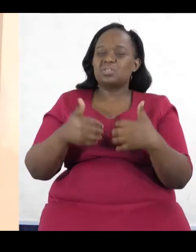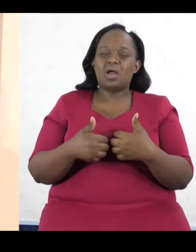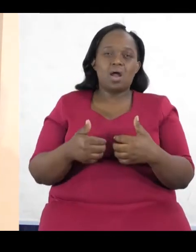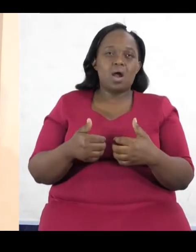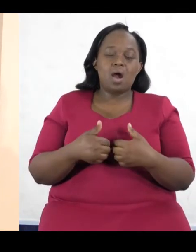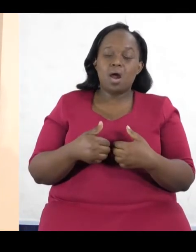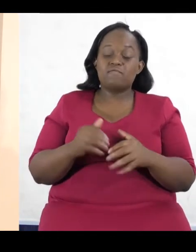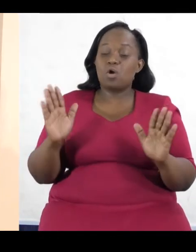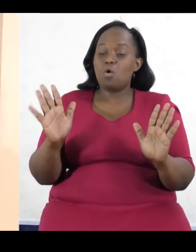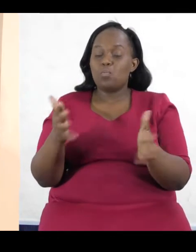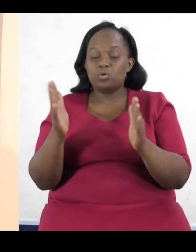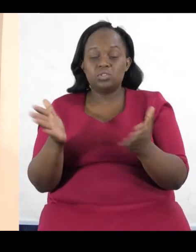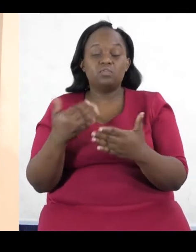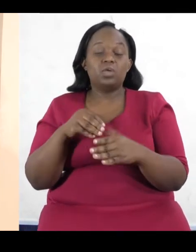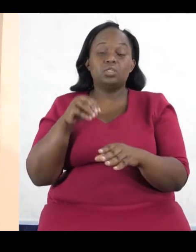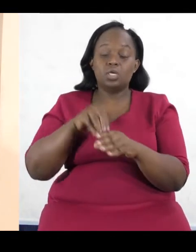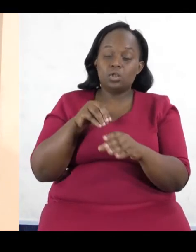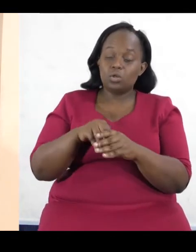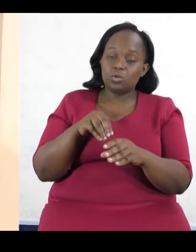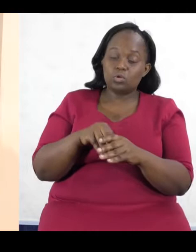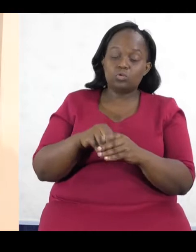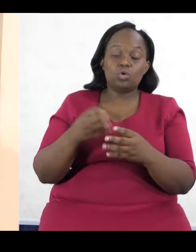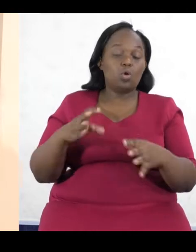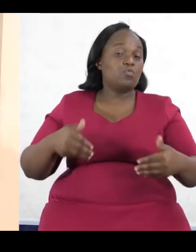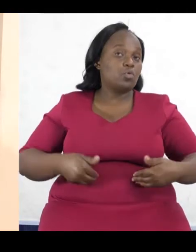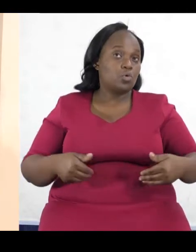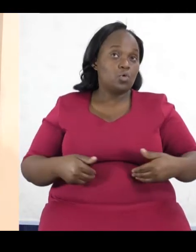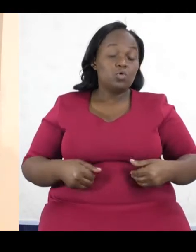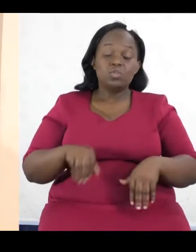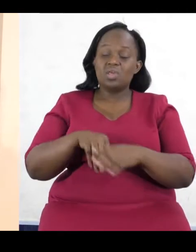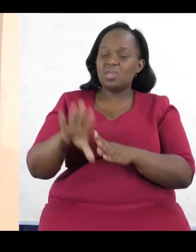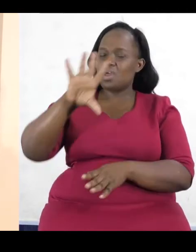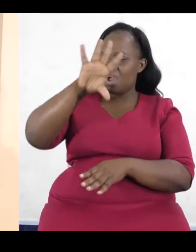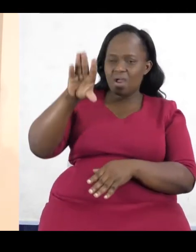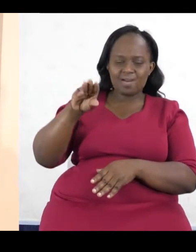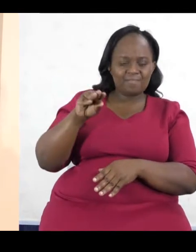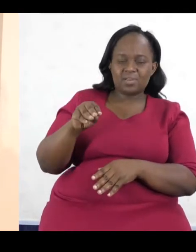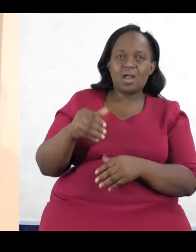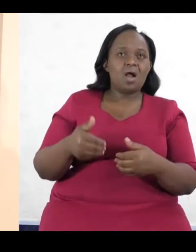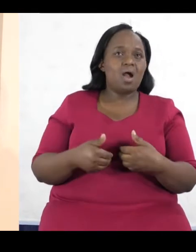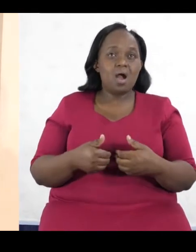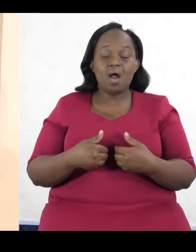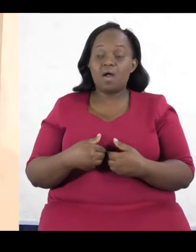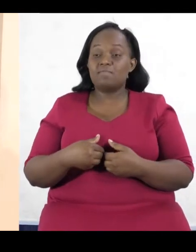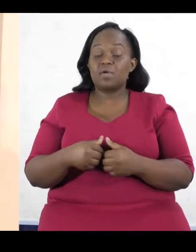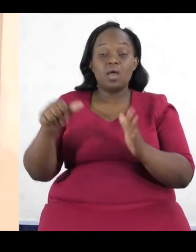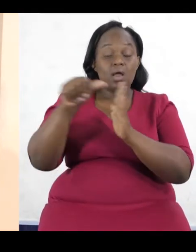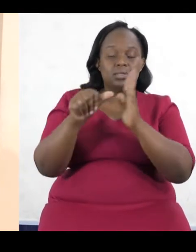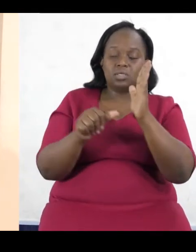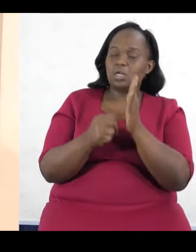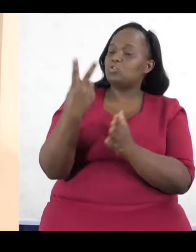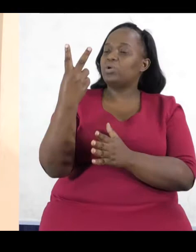motivate and push for more youth inclusion. And even when you come down to Africa, within our continent, we have Agenda